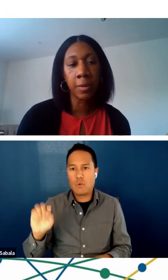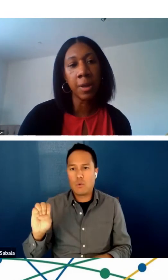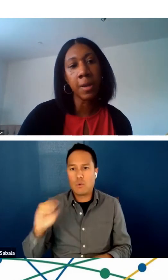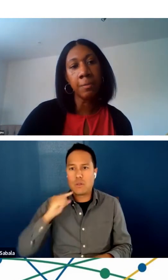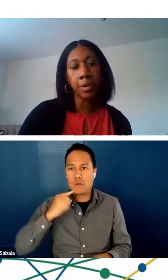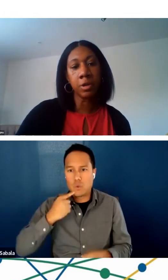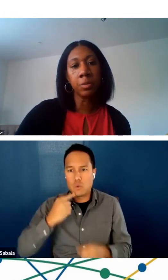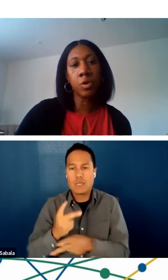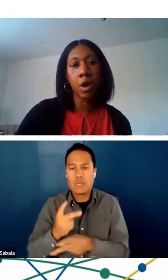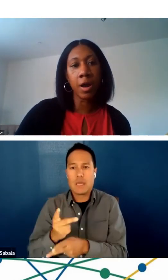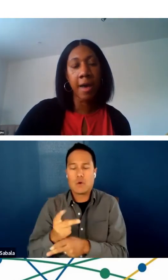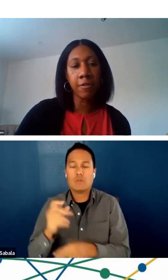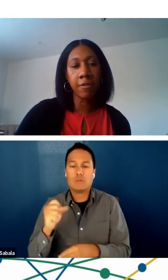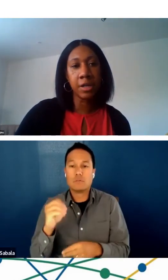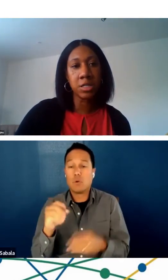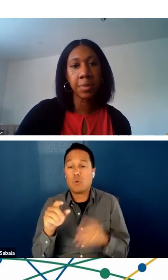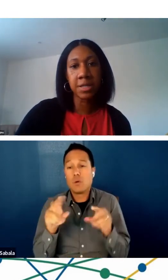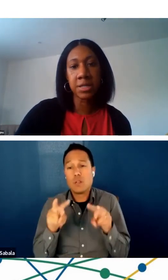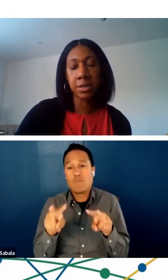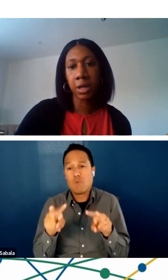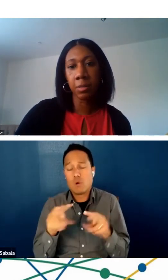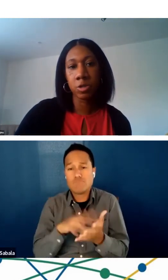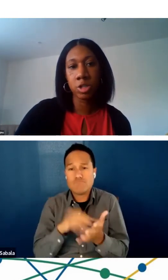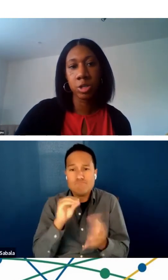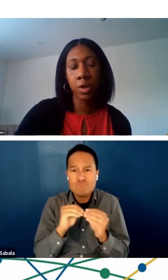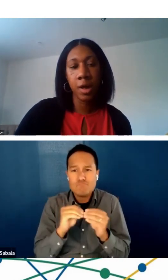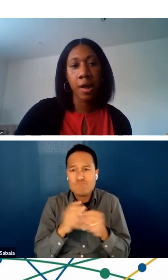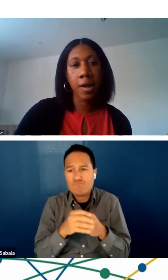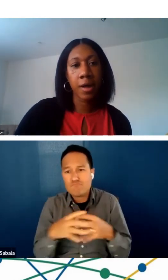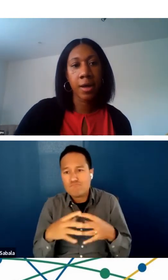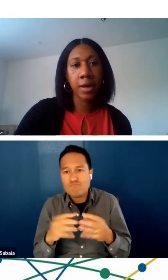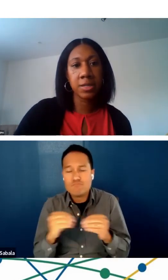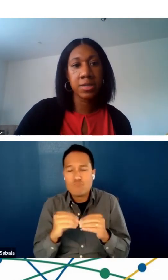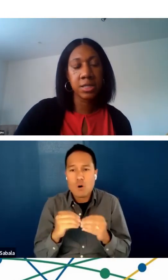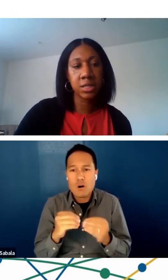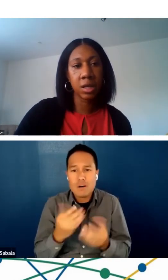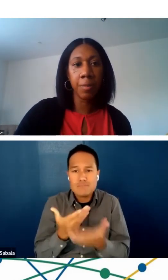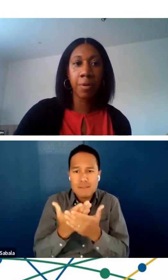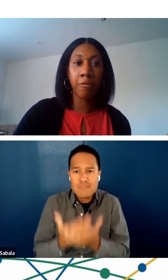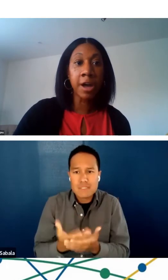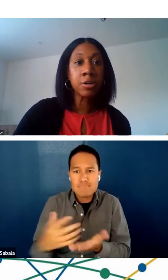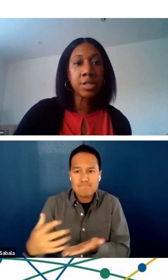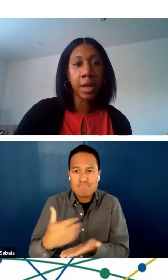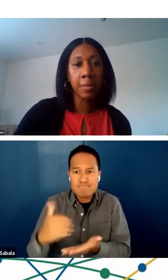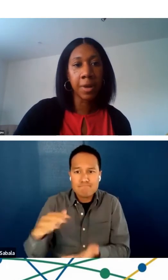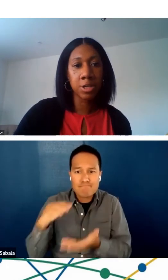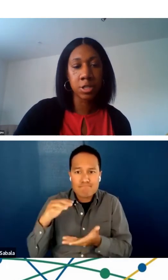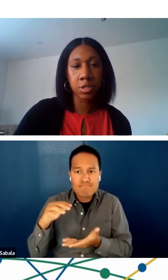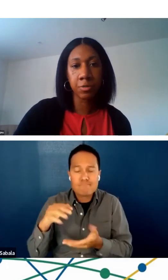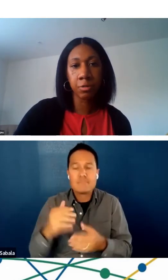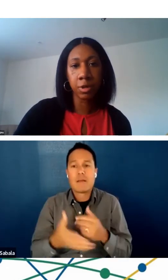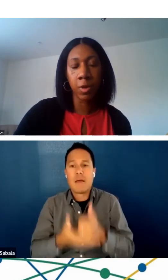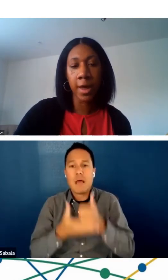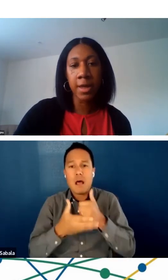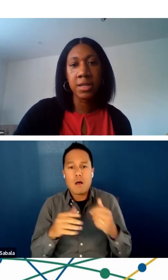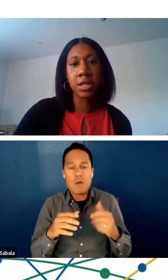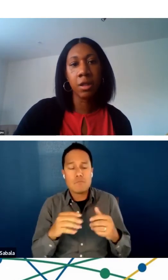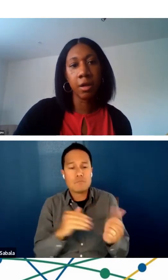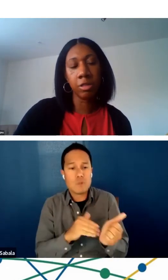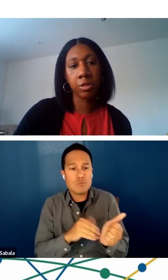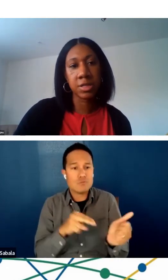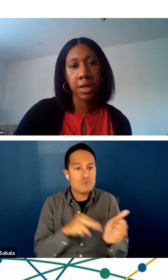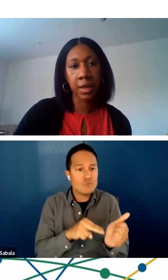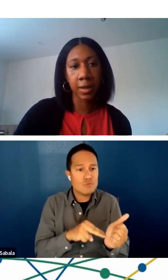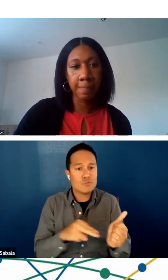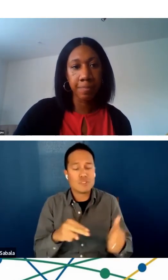So in building more on evidence-based and being able to assist providers and patients for really what